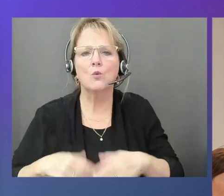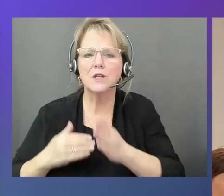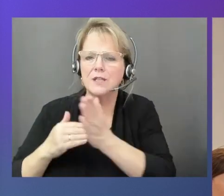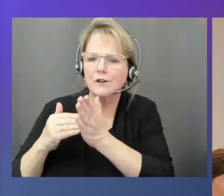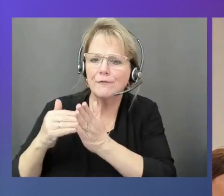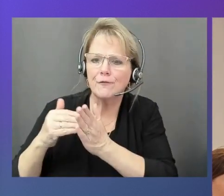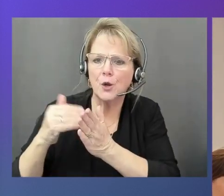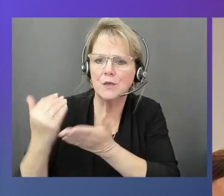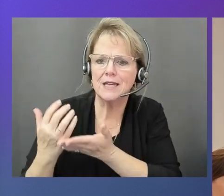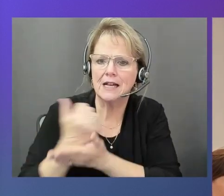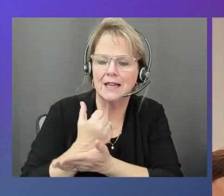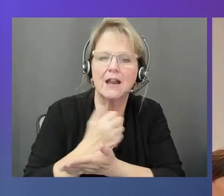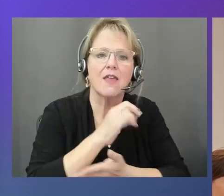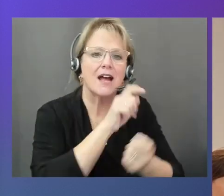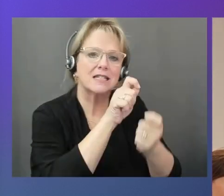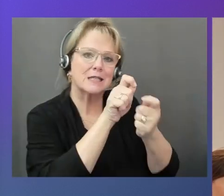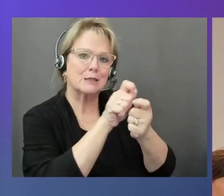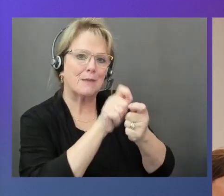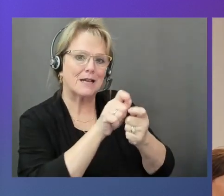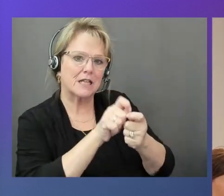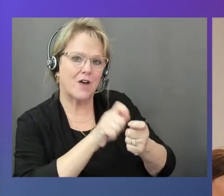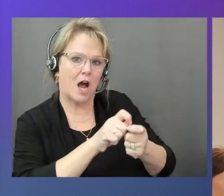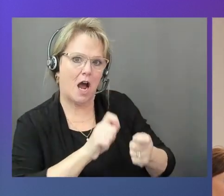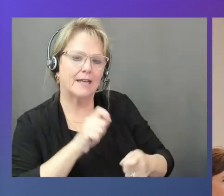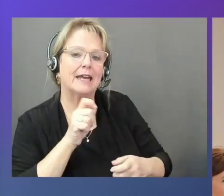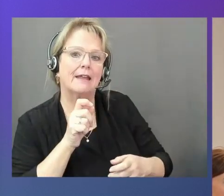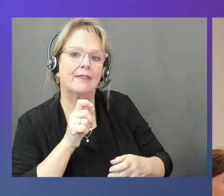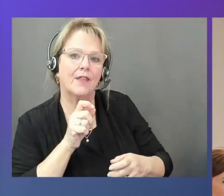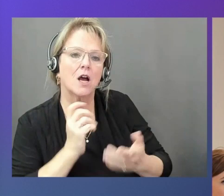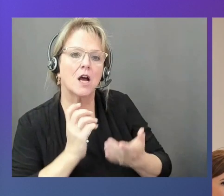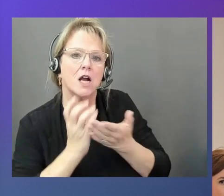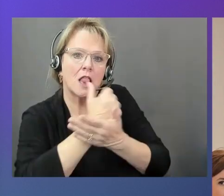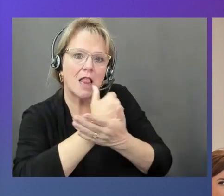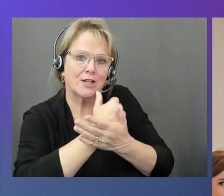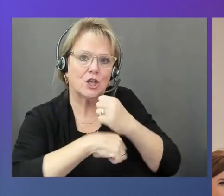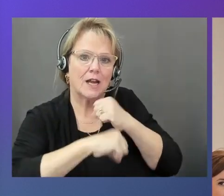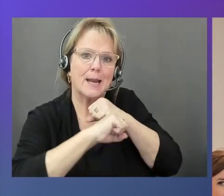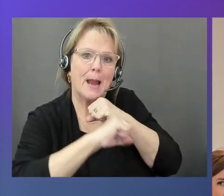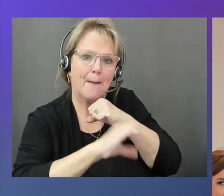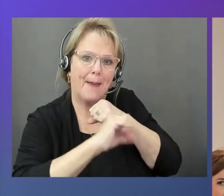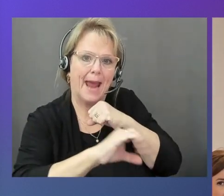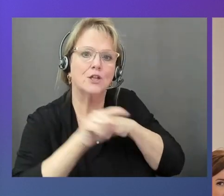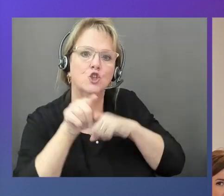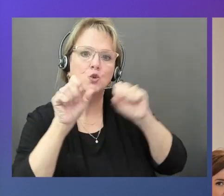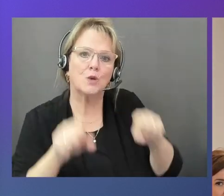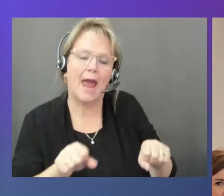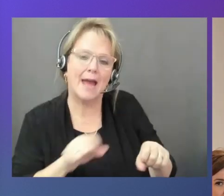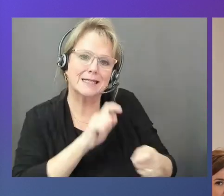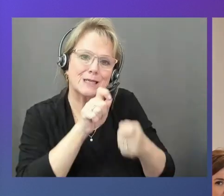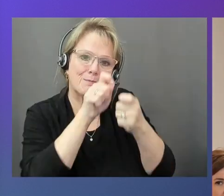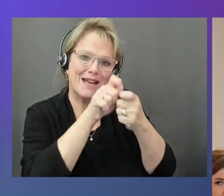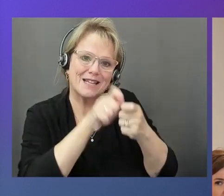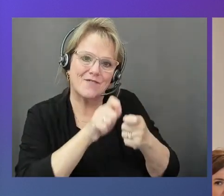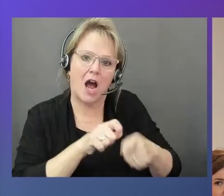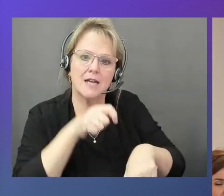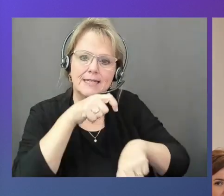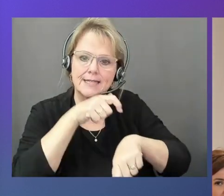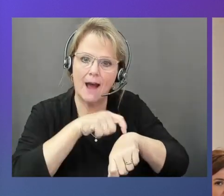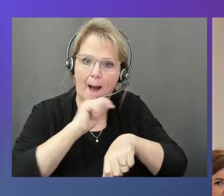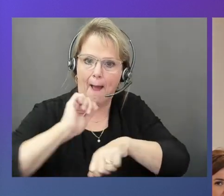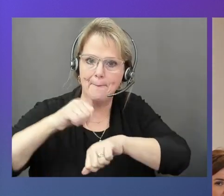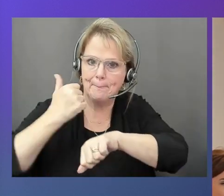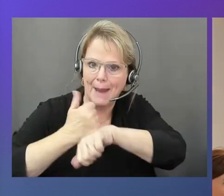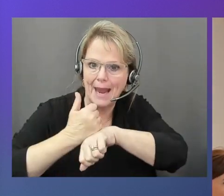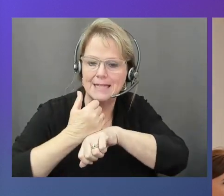actually specified in the data collection campaign. You can specify like a time-based campaign. Well, you see